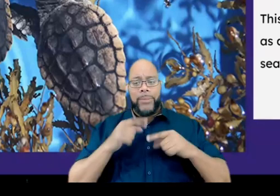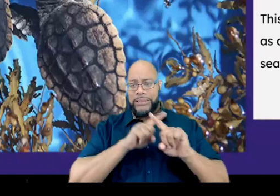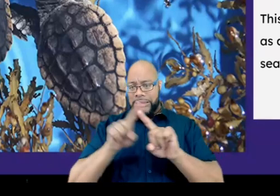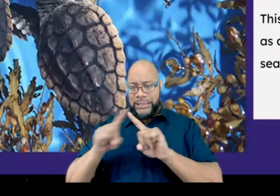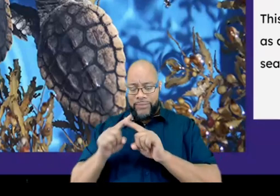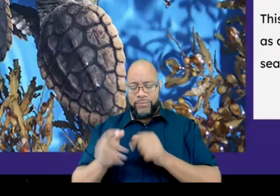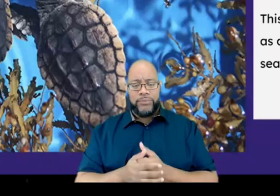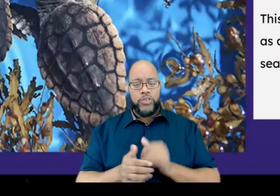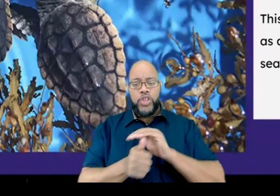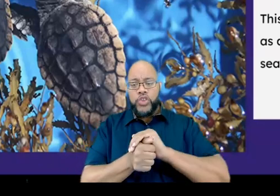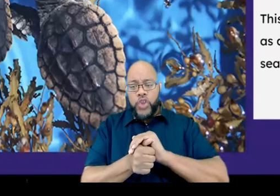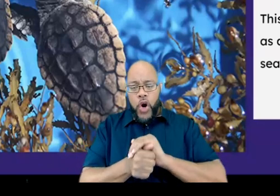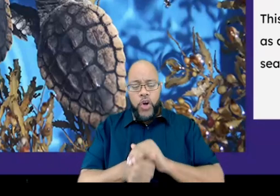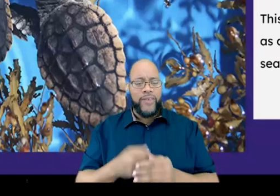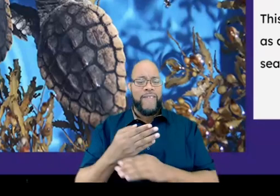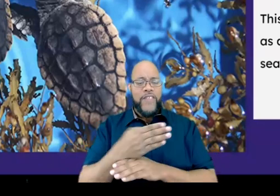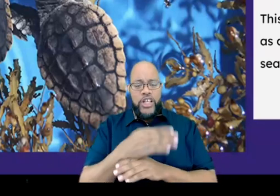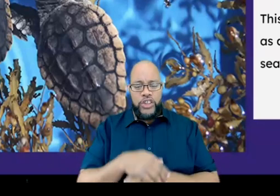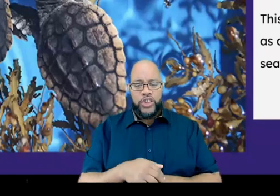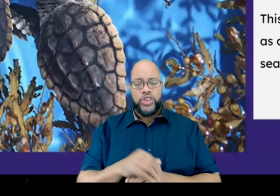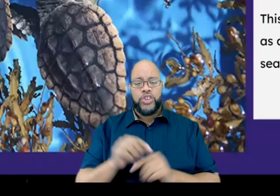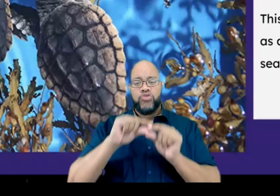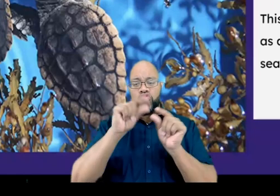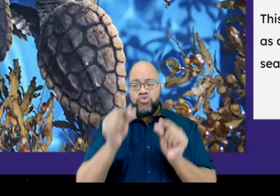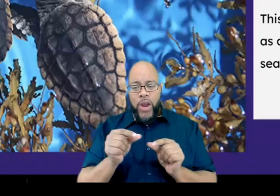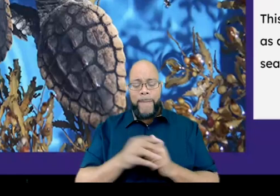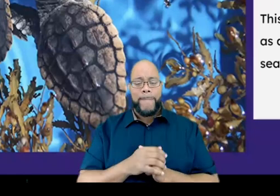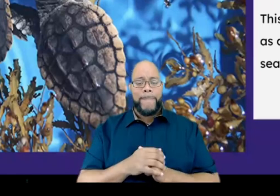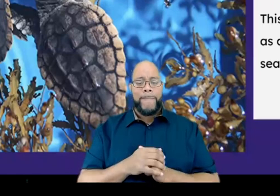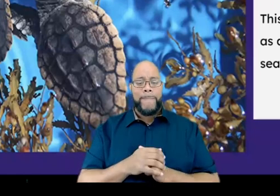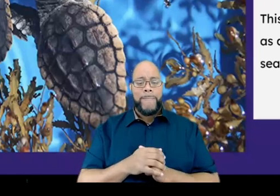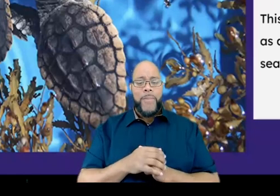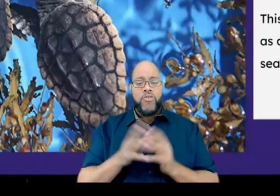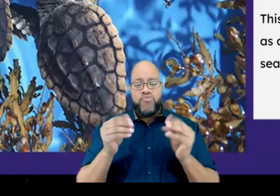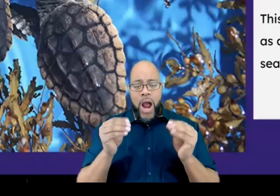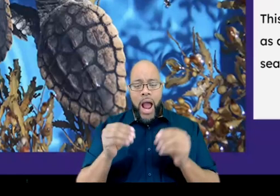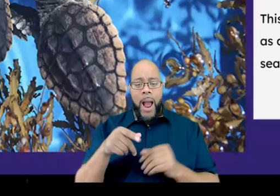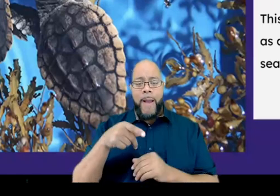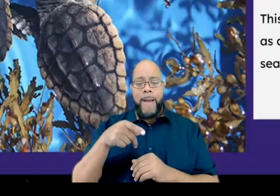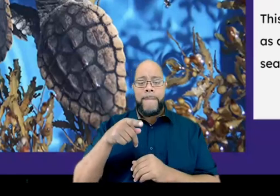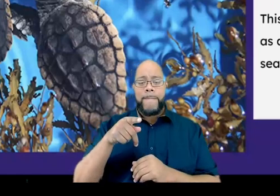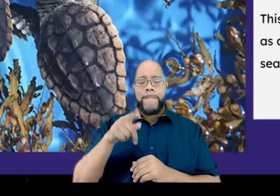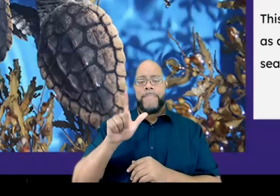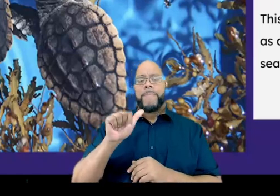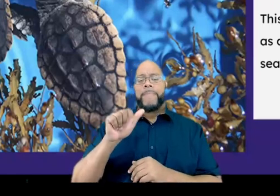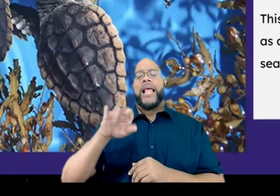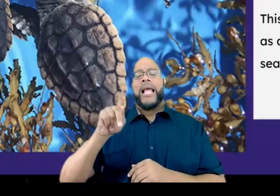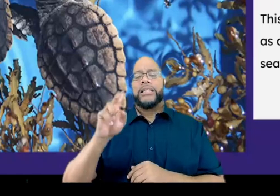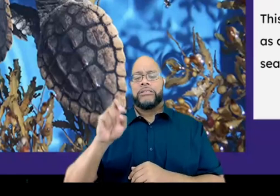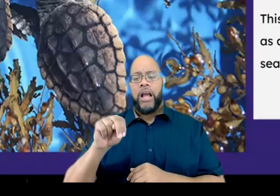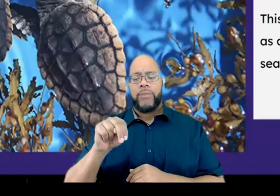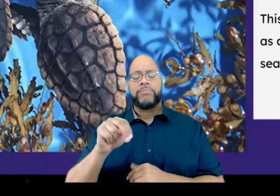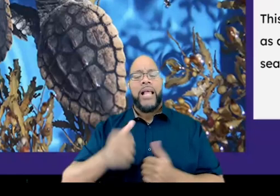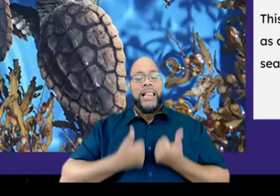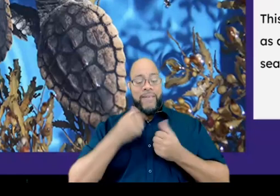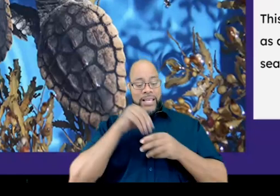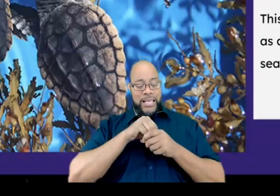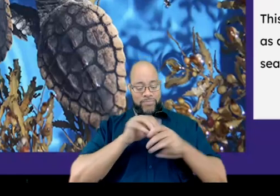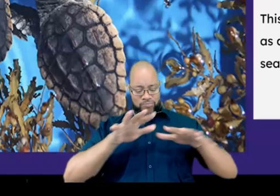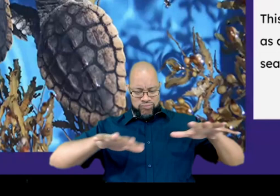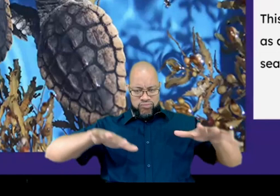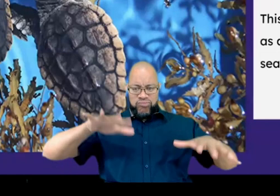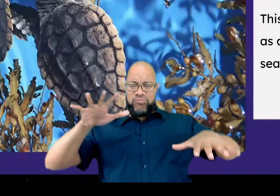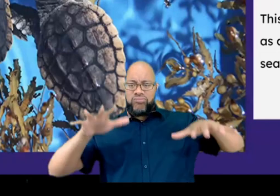baby sea turtles, fish, shrimp, crabs, and even plankton. It would all just live on that Sargasm mat just